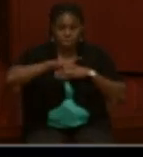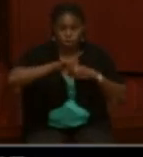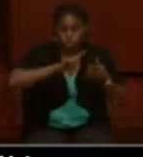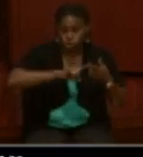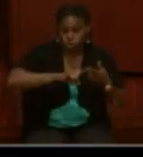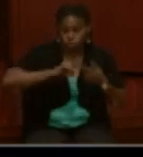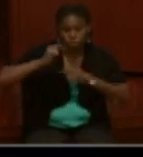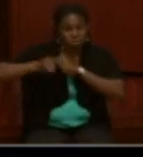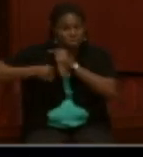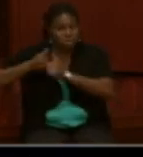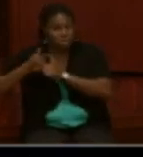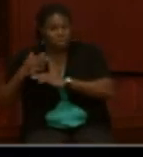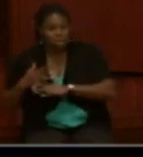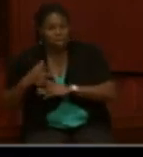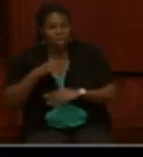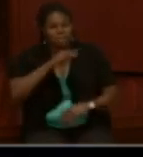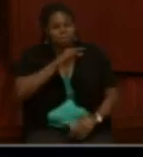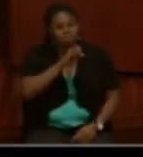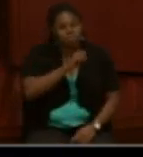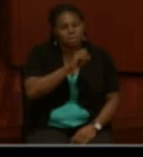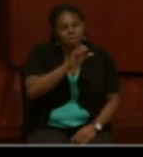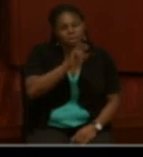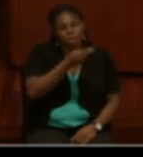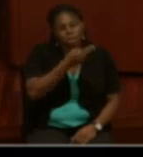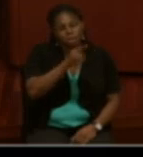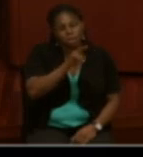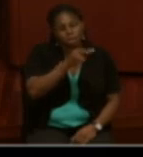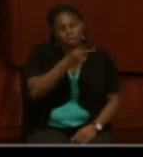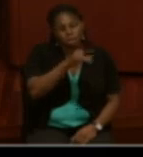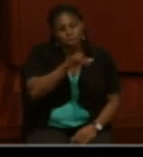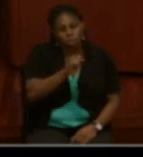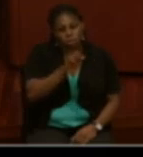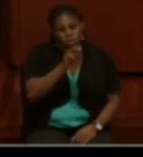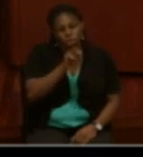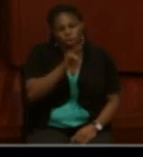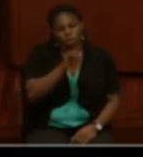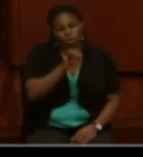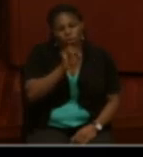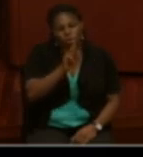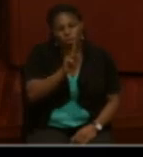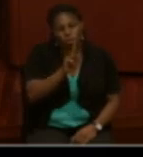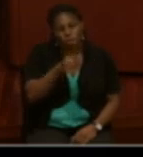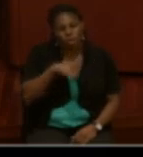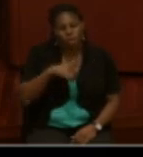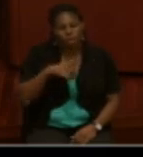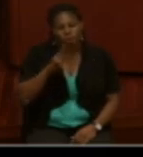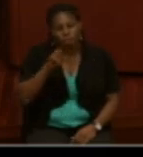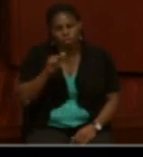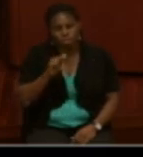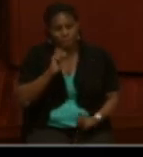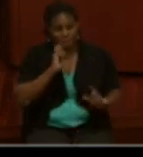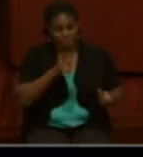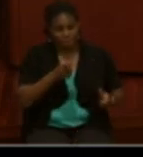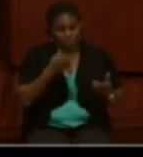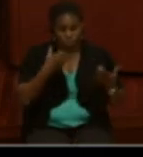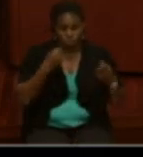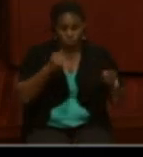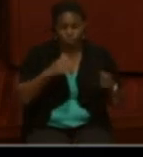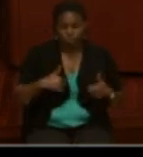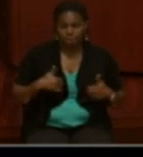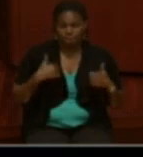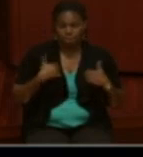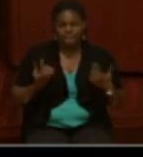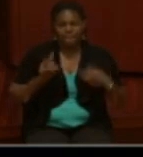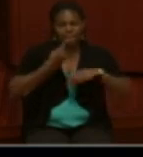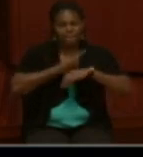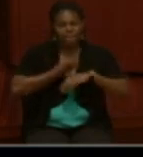genealogists because it has Mrs. Mary Hughes, Norfolk, Virginia. And then it gives her street address in Norfolk, Virginia. And then the date